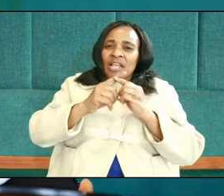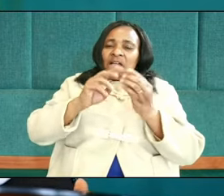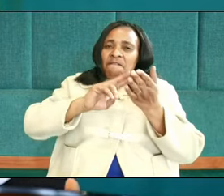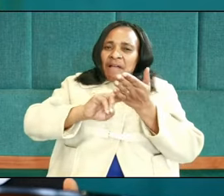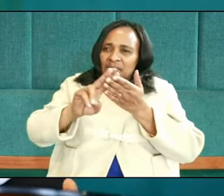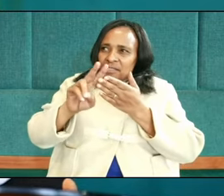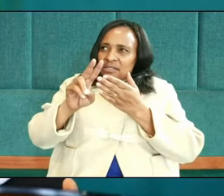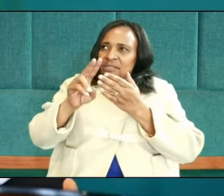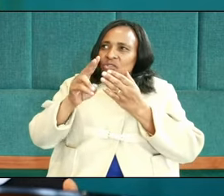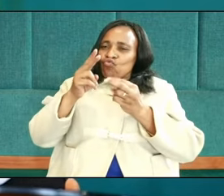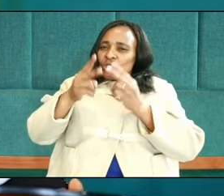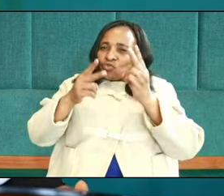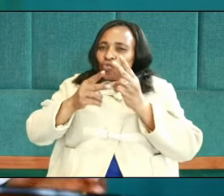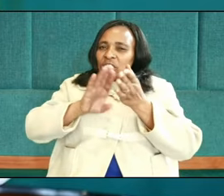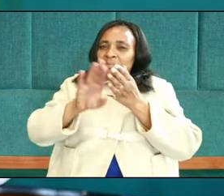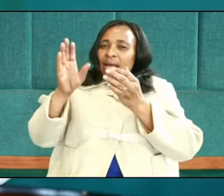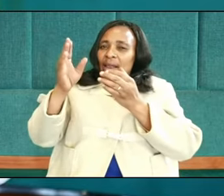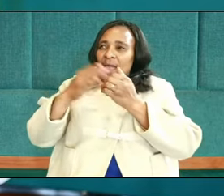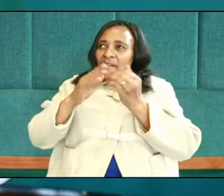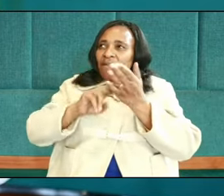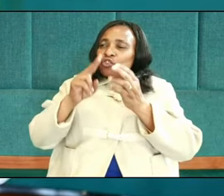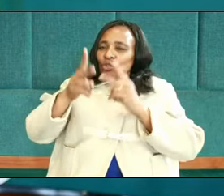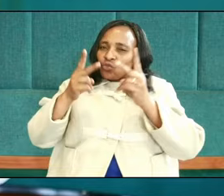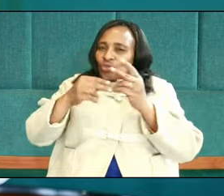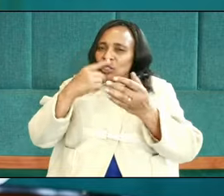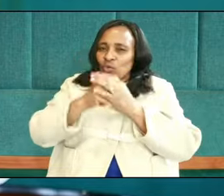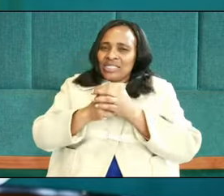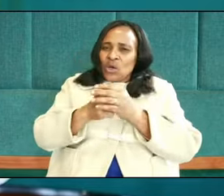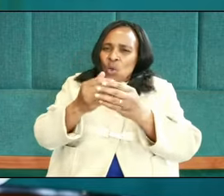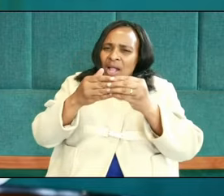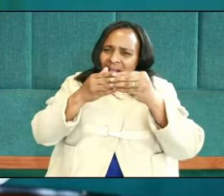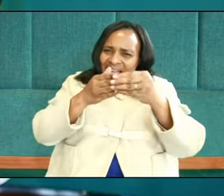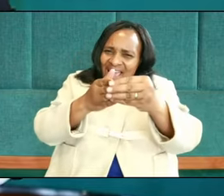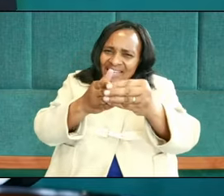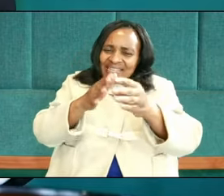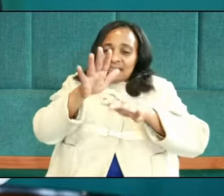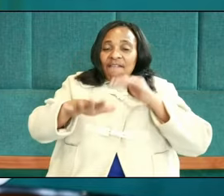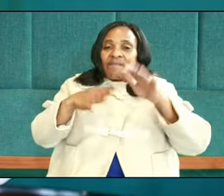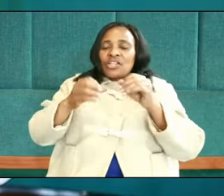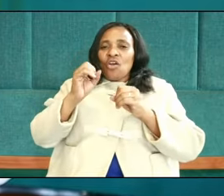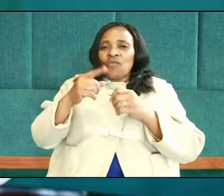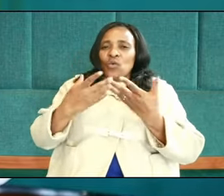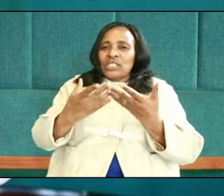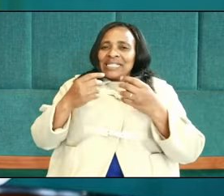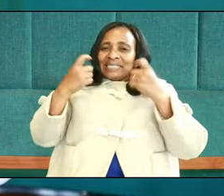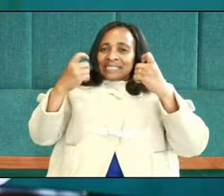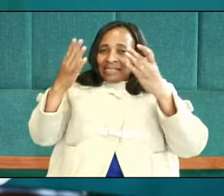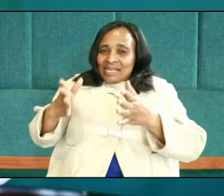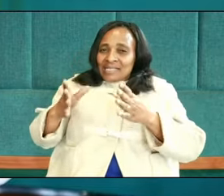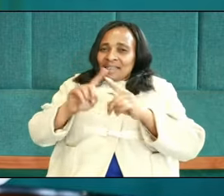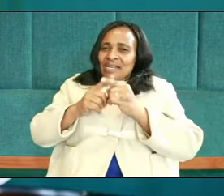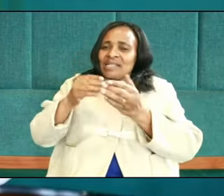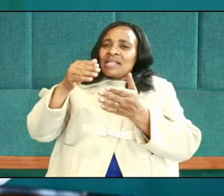2 and verse number 9, the Bible says, will guide the feet of his sins, but the wicked shall